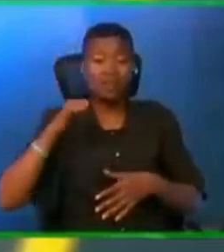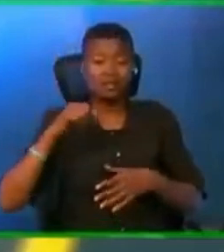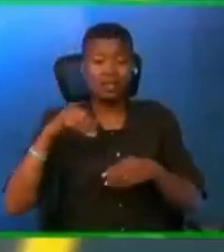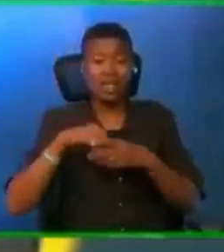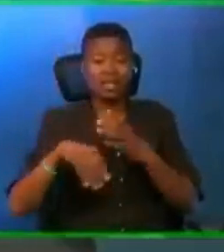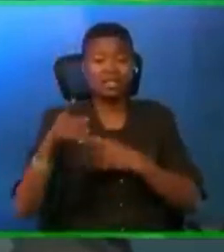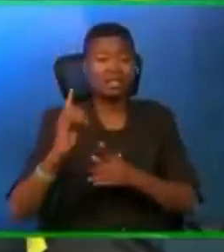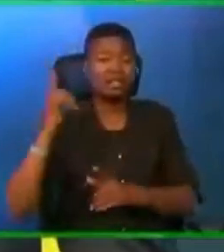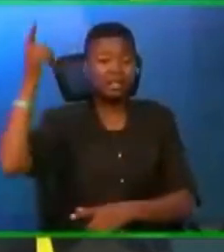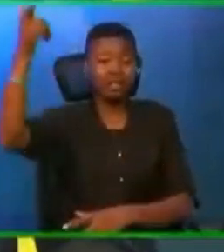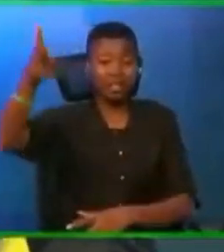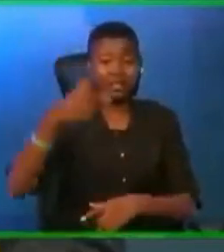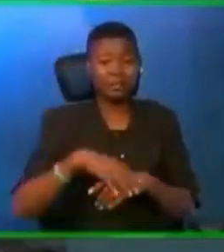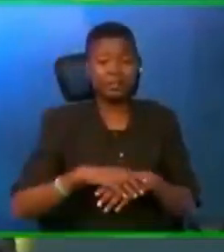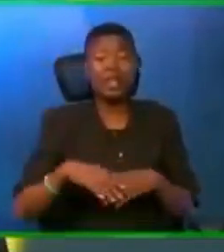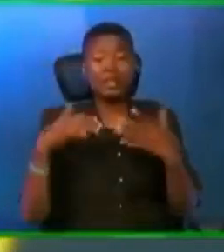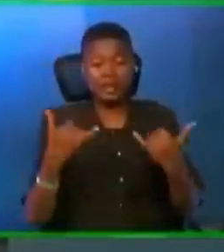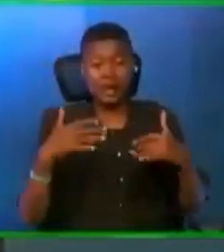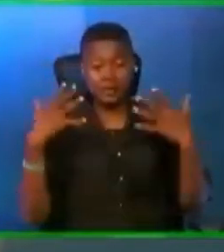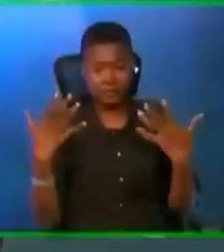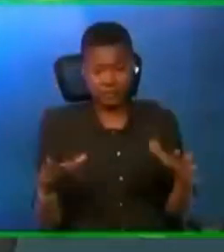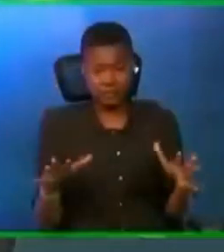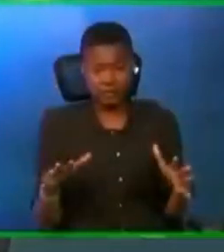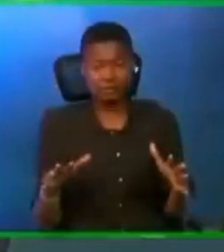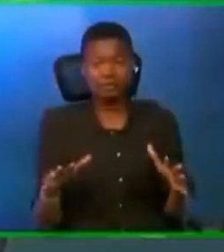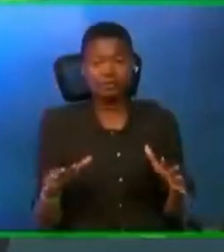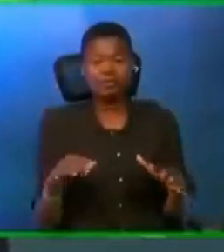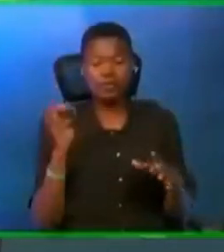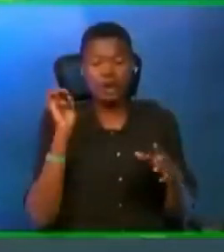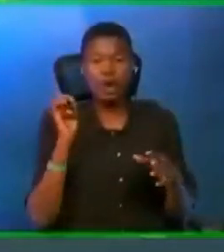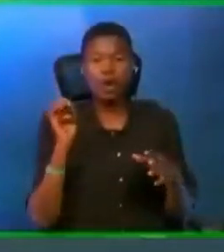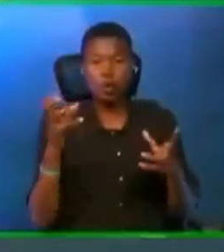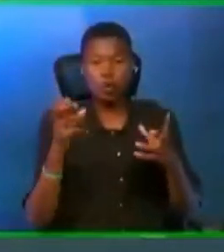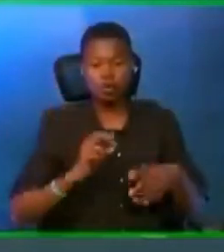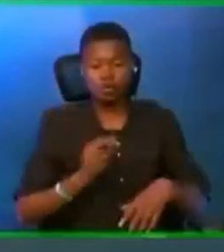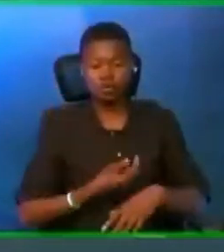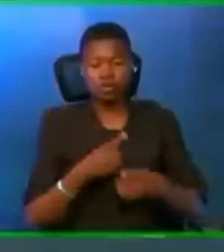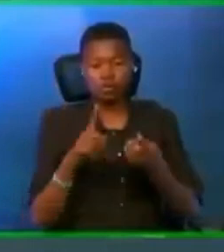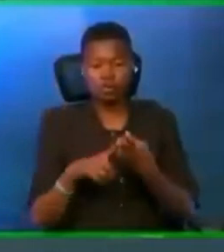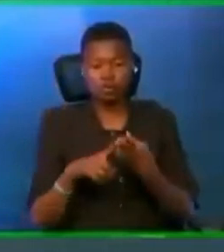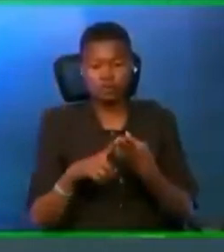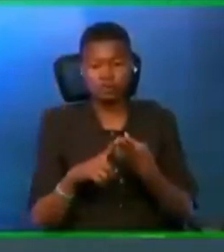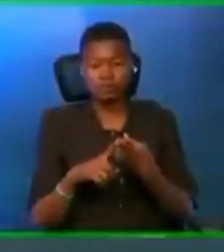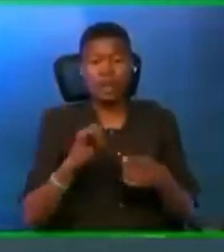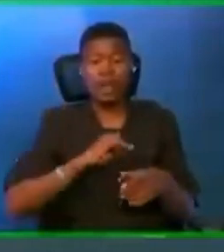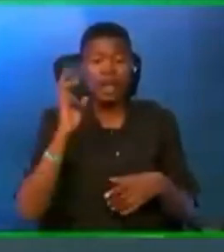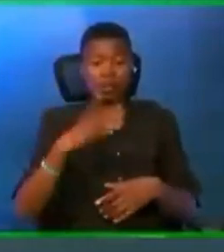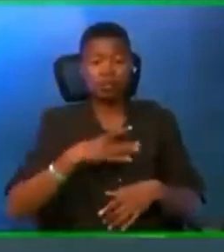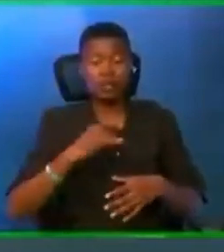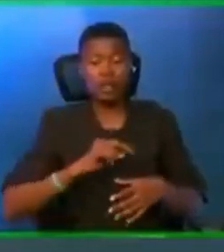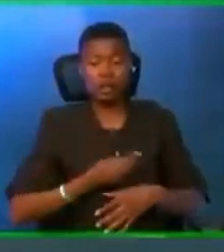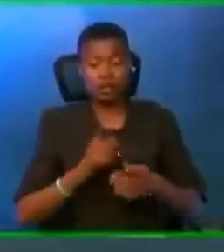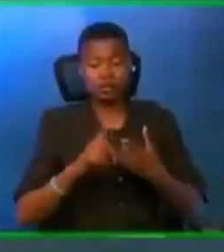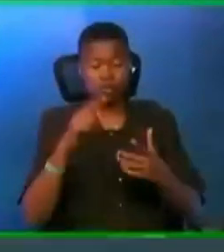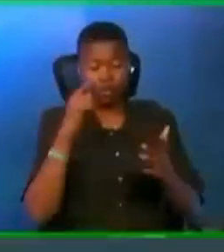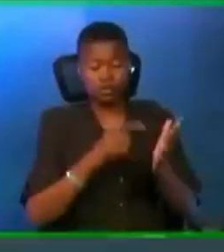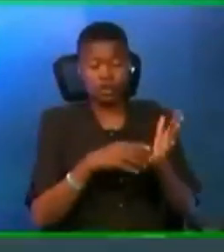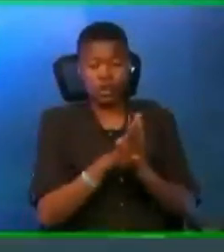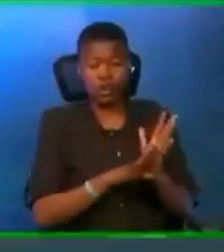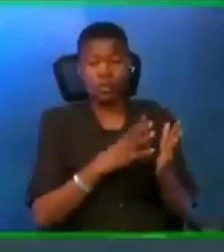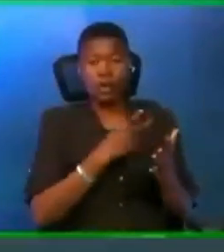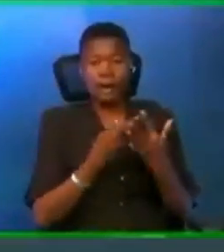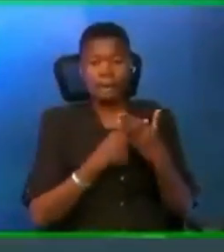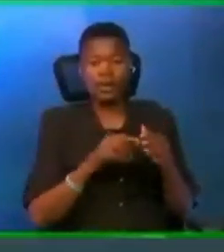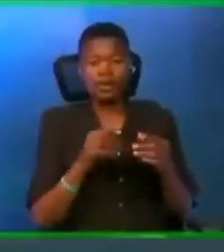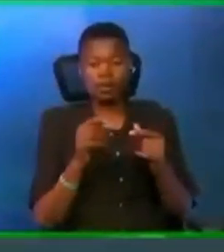Now, having established this, I would like us to take a scripture and begin